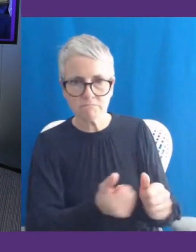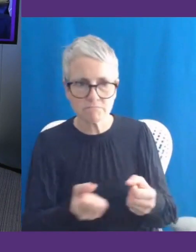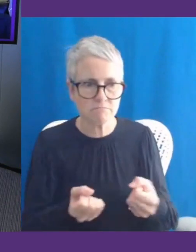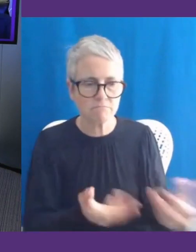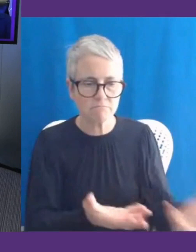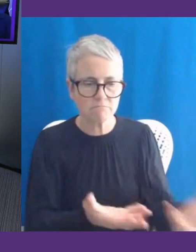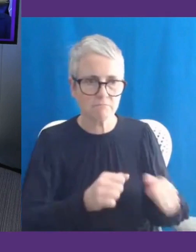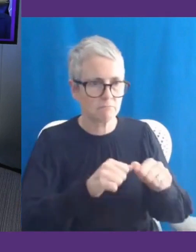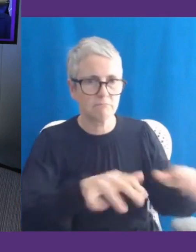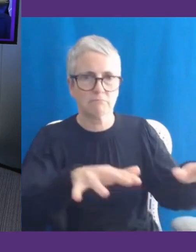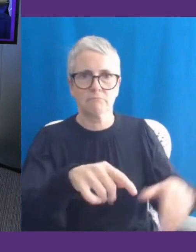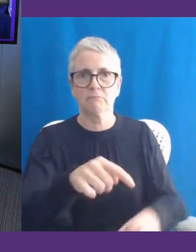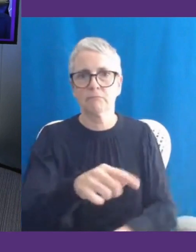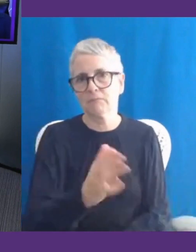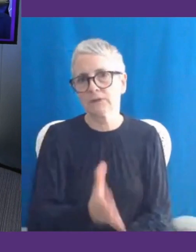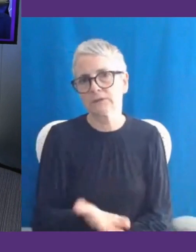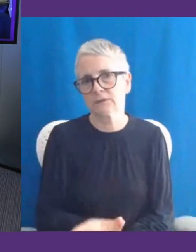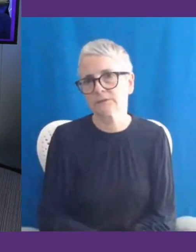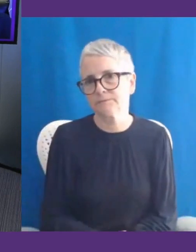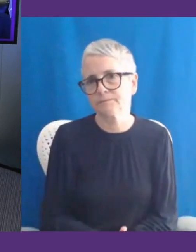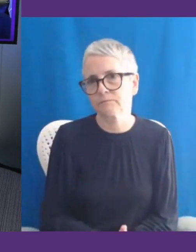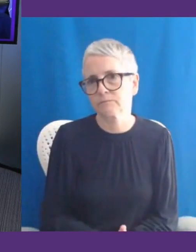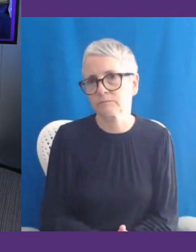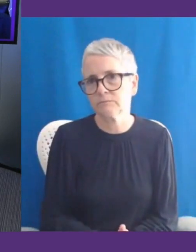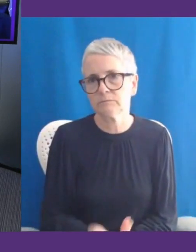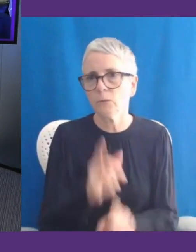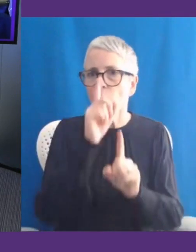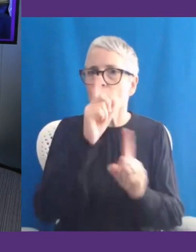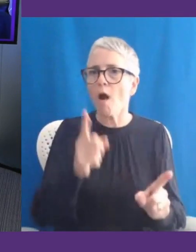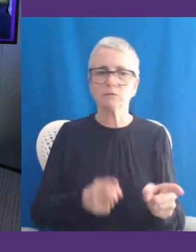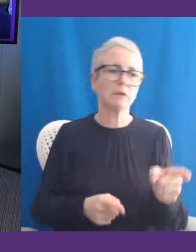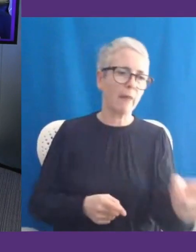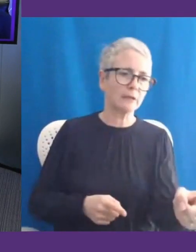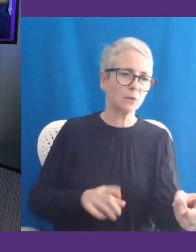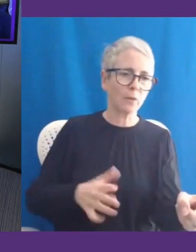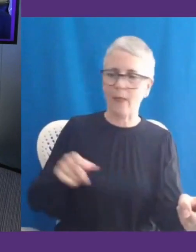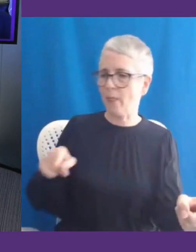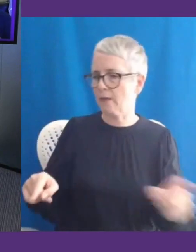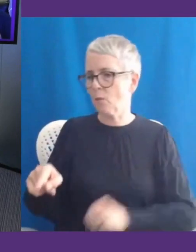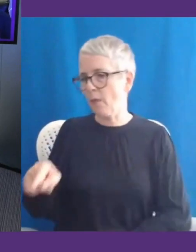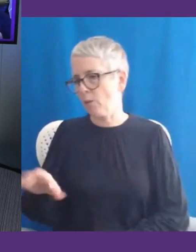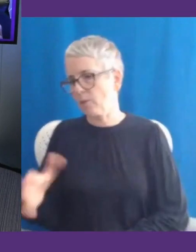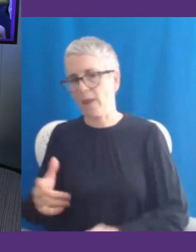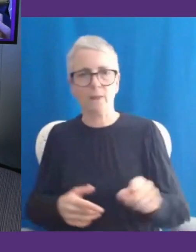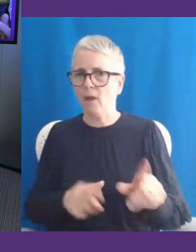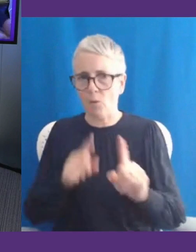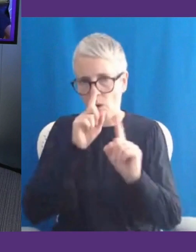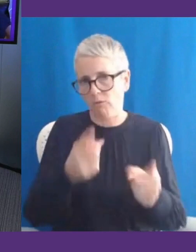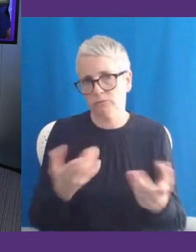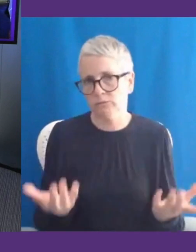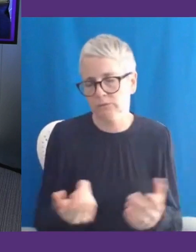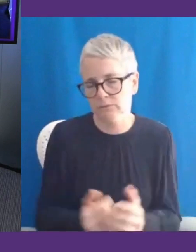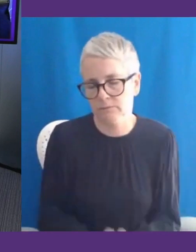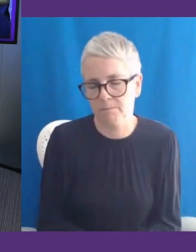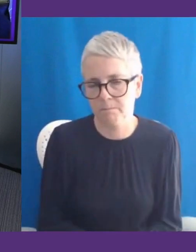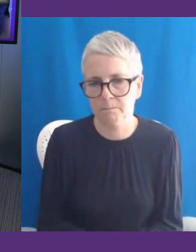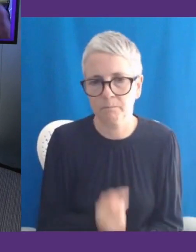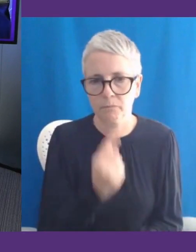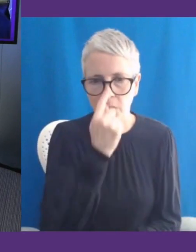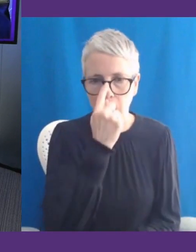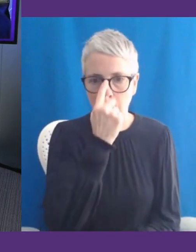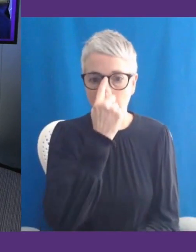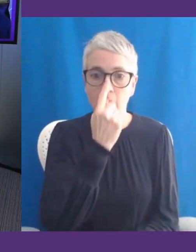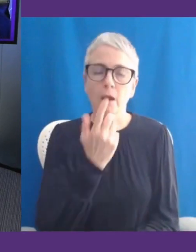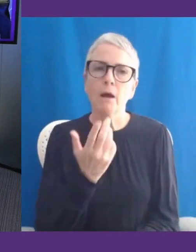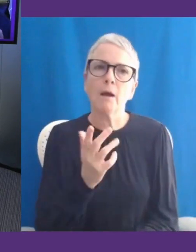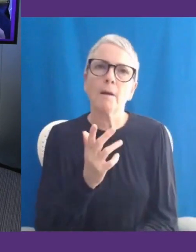other. And then the other important piece, and I will, Celia alluded to it a little bit is where this place to me, and it feels a bit